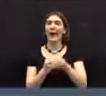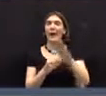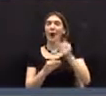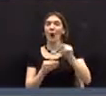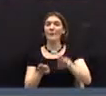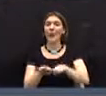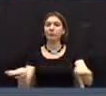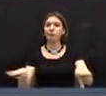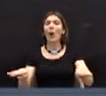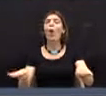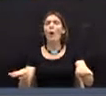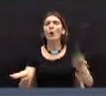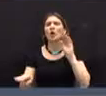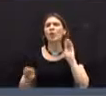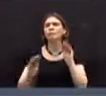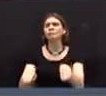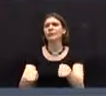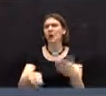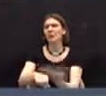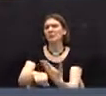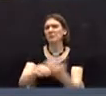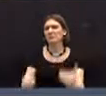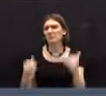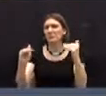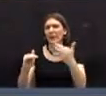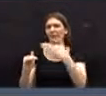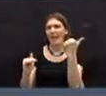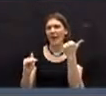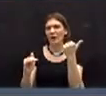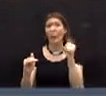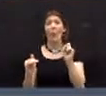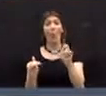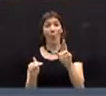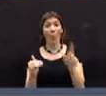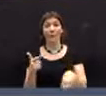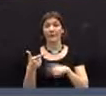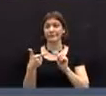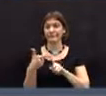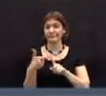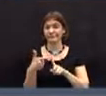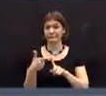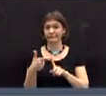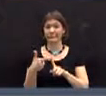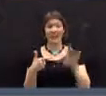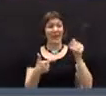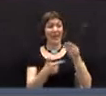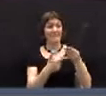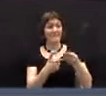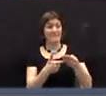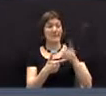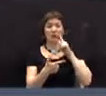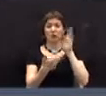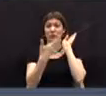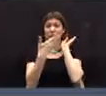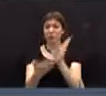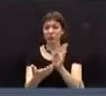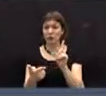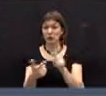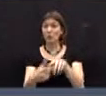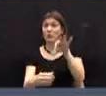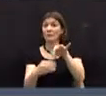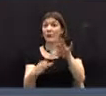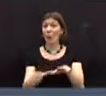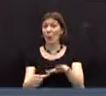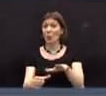room, you could use it for such an enhancement. Second, you can go back to the voters at a